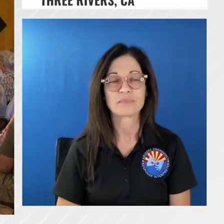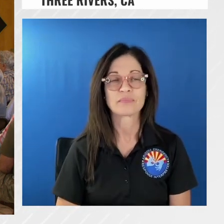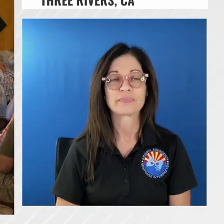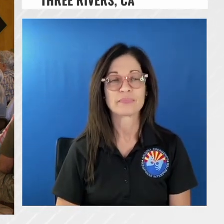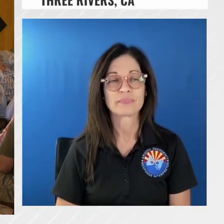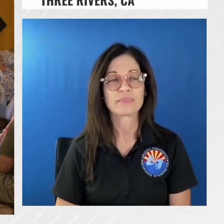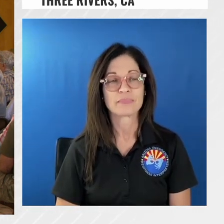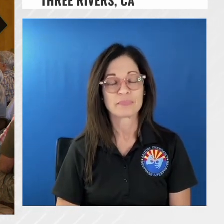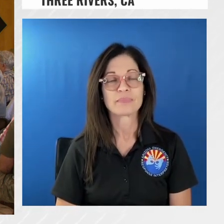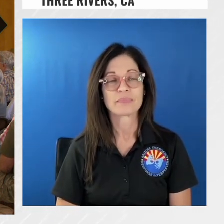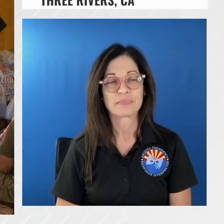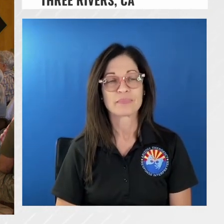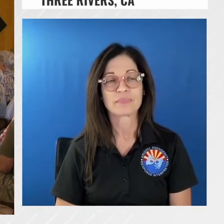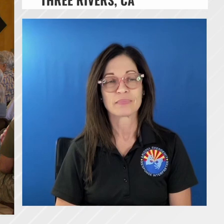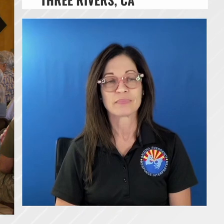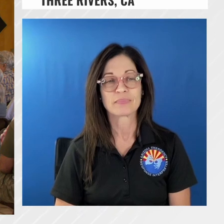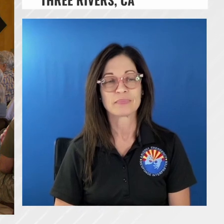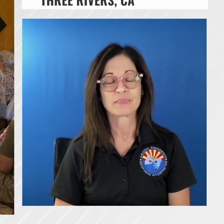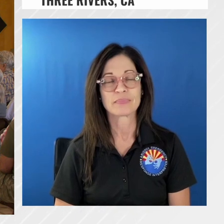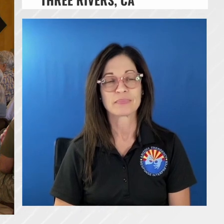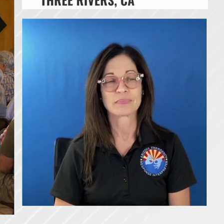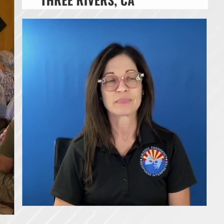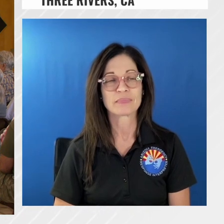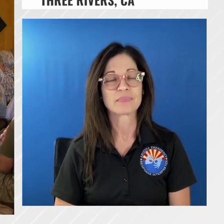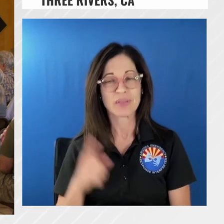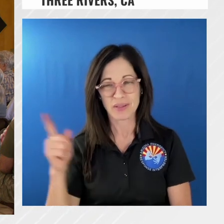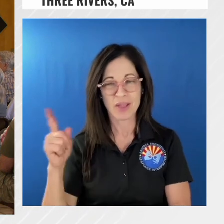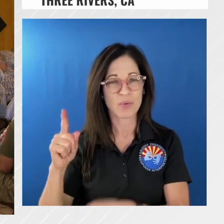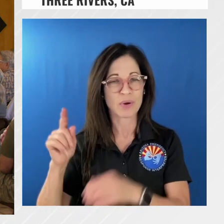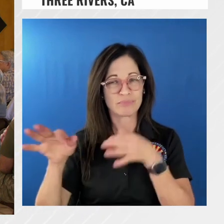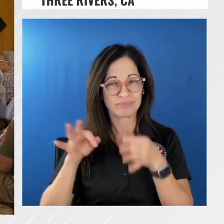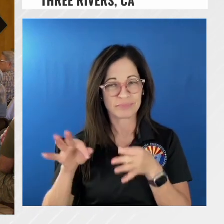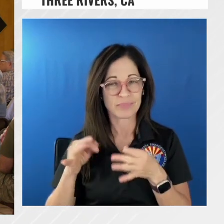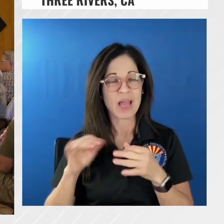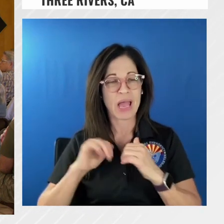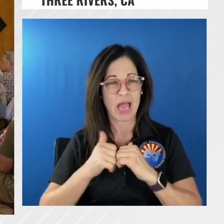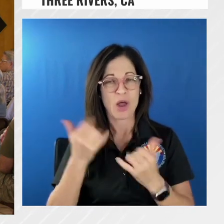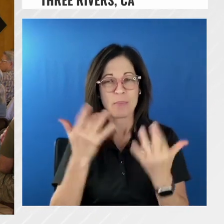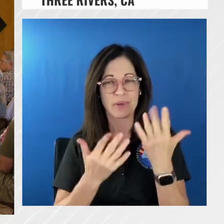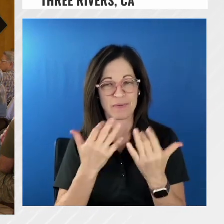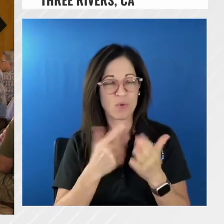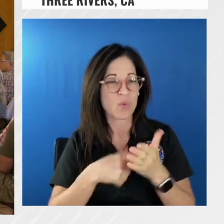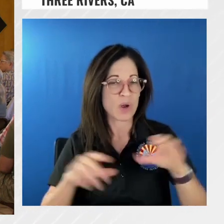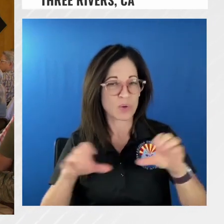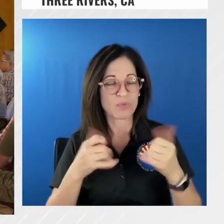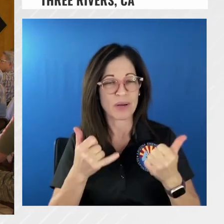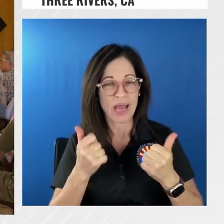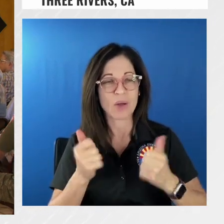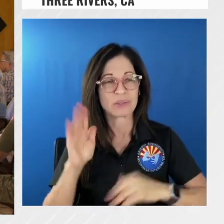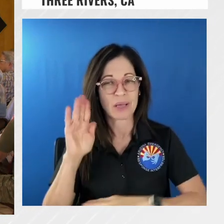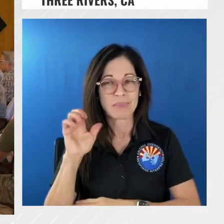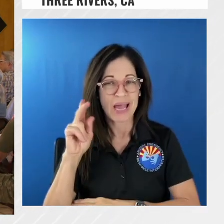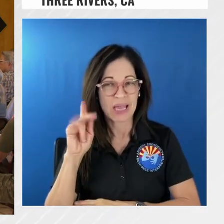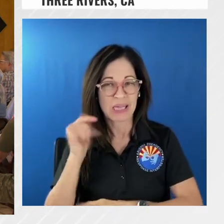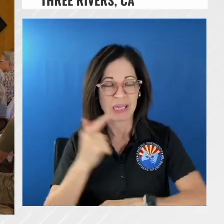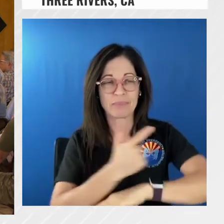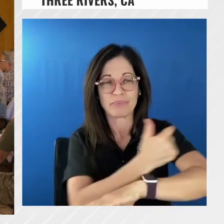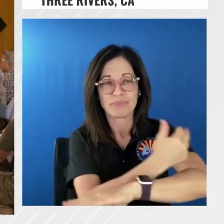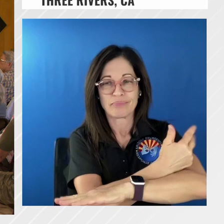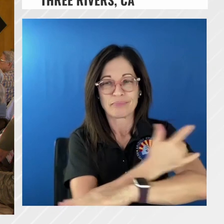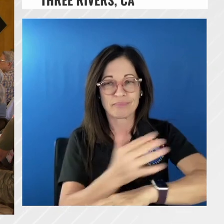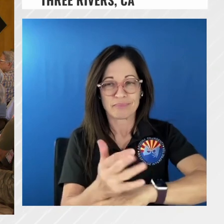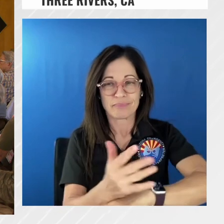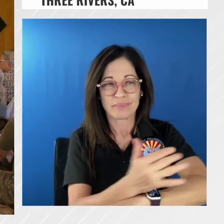and so they talk pretty good about how the fire is currently behaving it's pretty much backing at this point the fire activity i would characterize it as